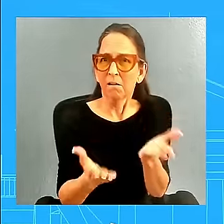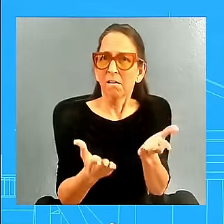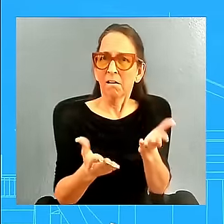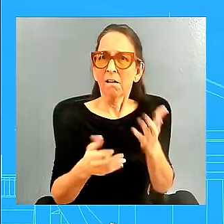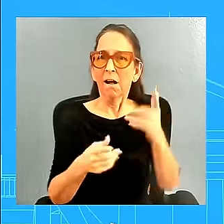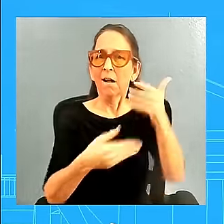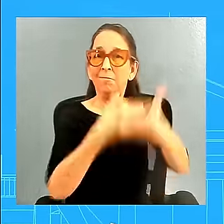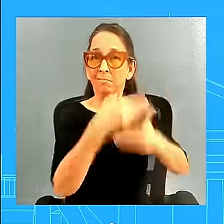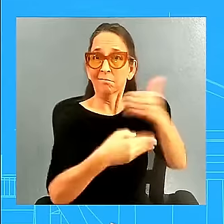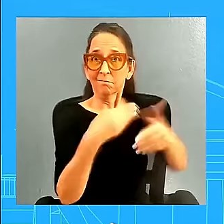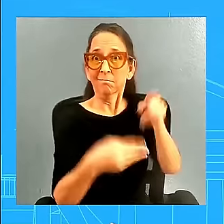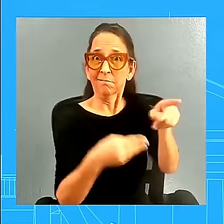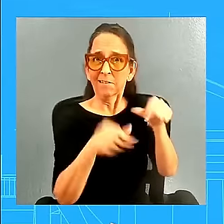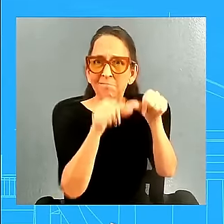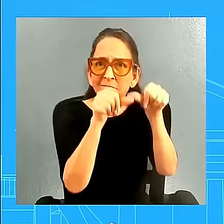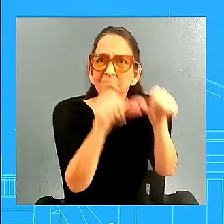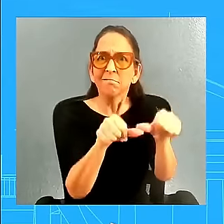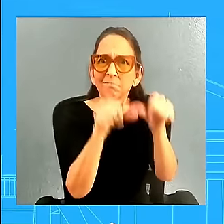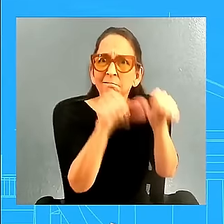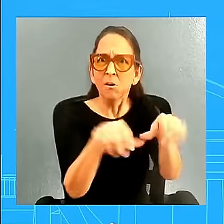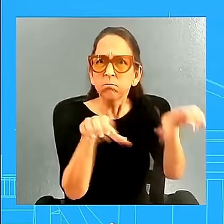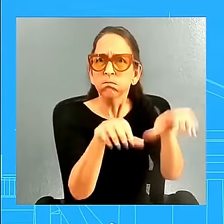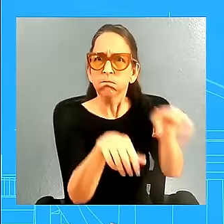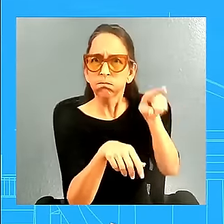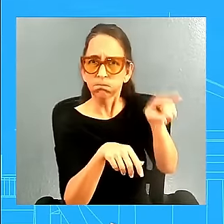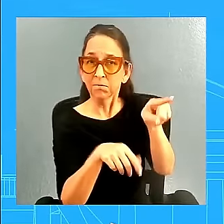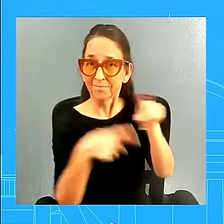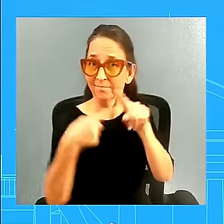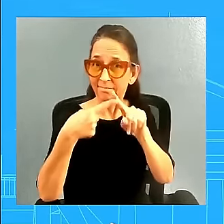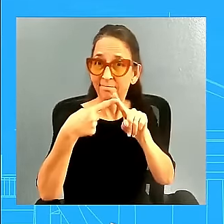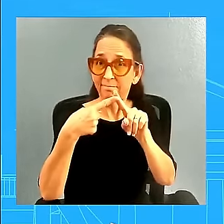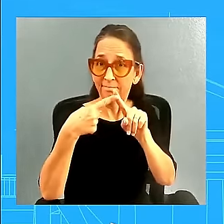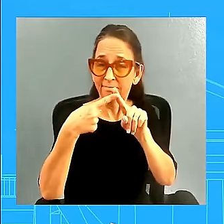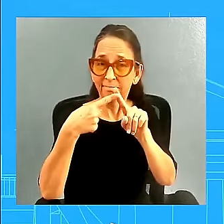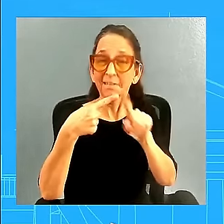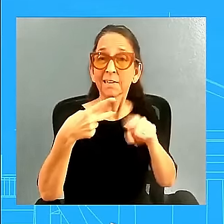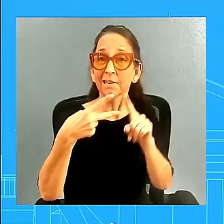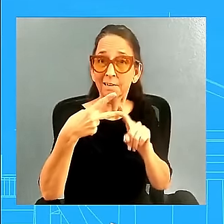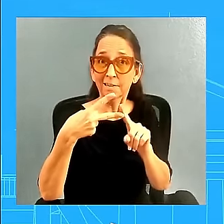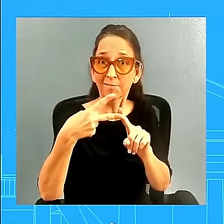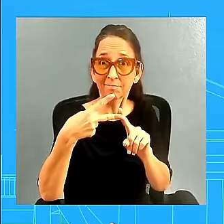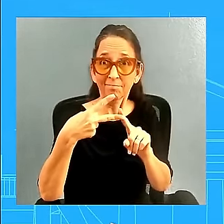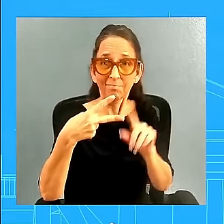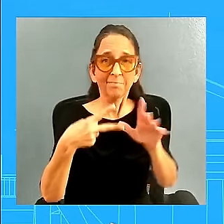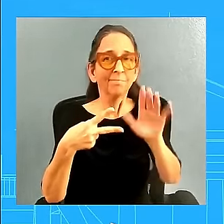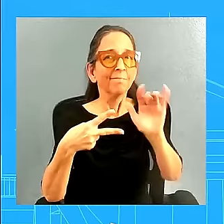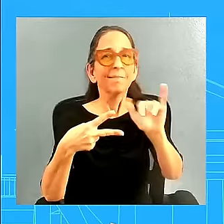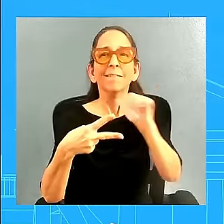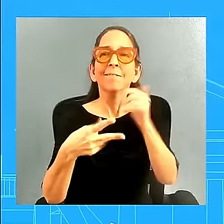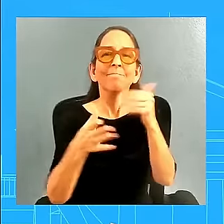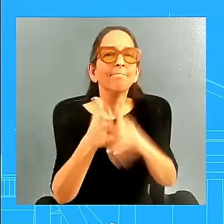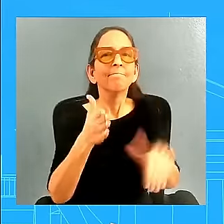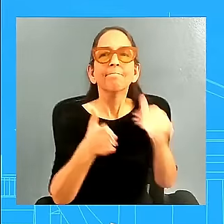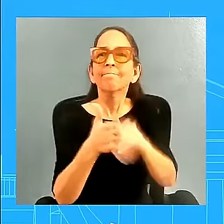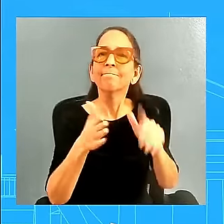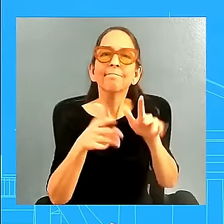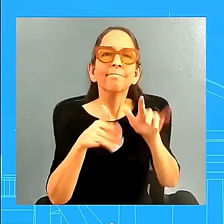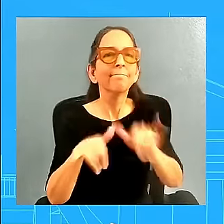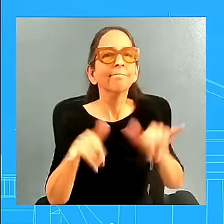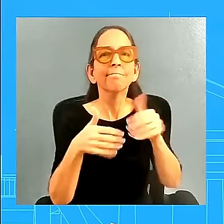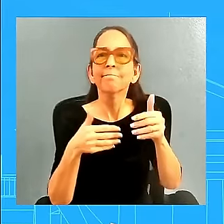That's number one. Number two, we have said many, many times that we don't support daily,